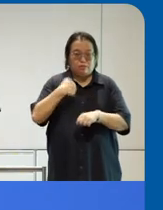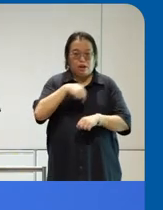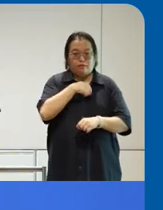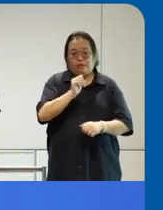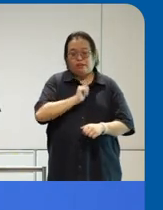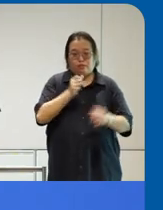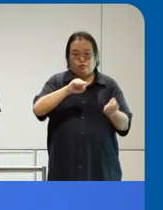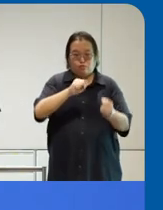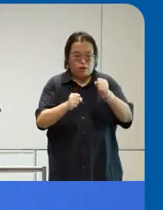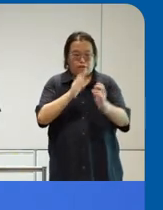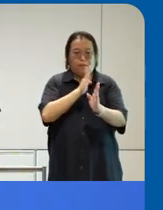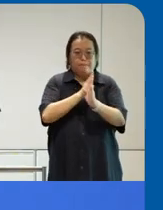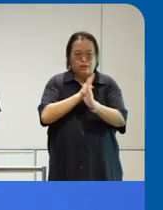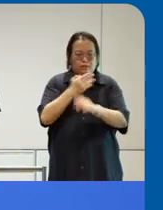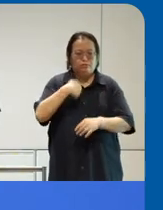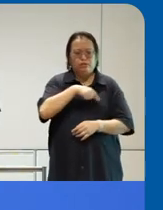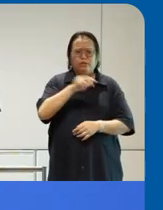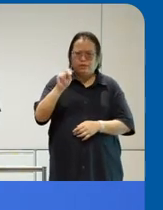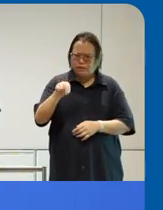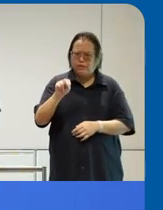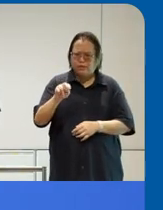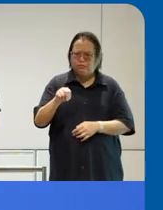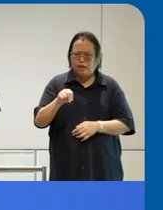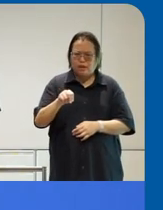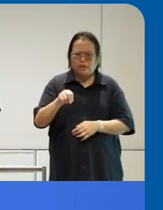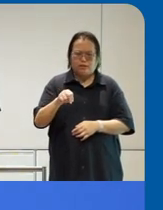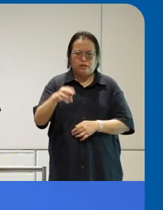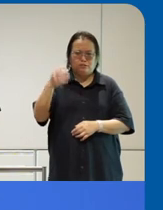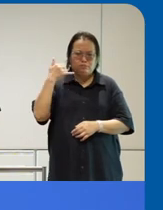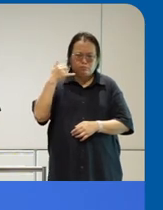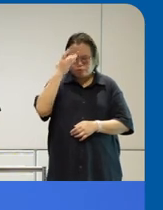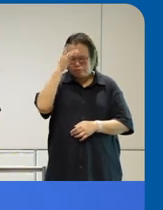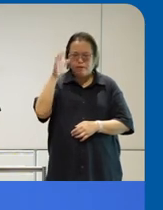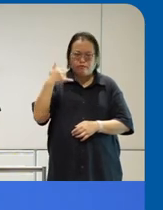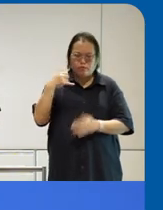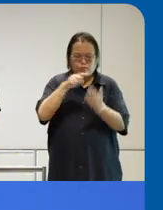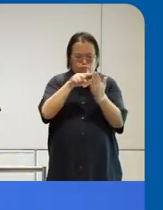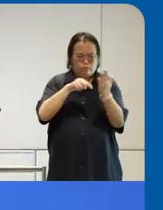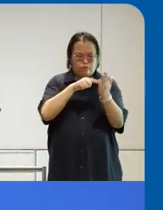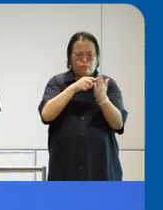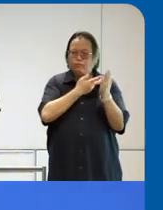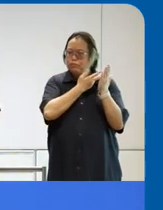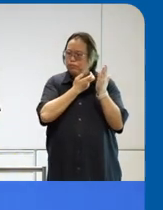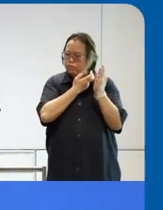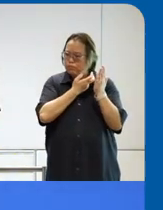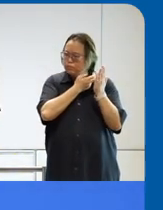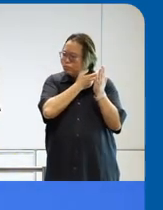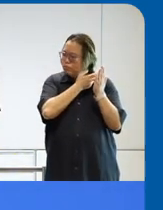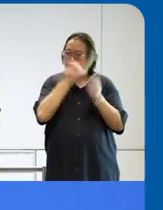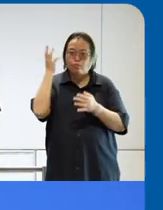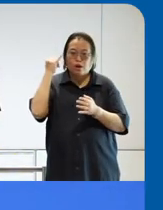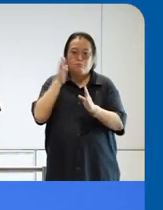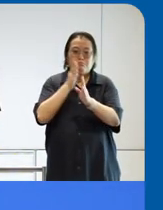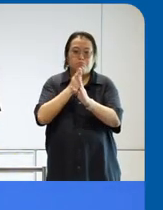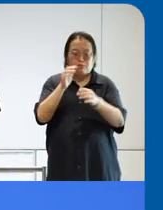users, we're going to need something like a smartphone app talking to equipment, because there's no bus captain there. So, in a way,